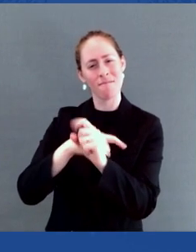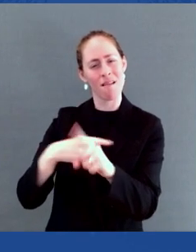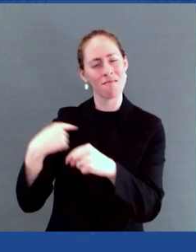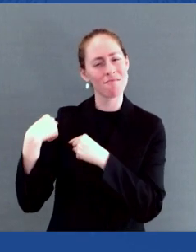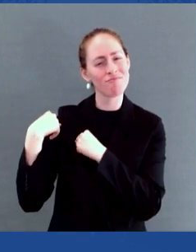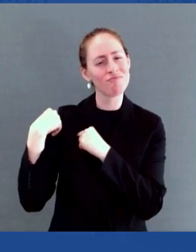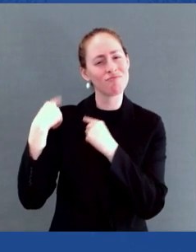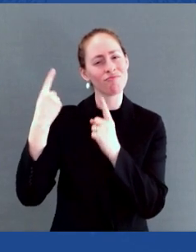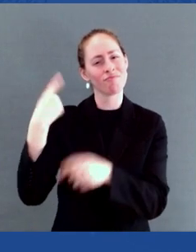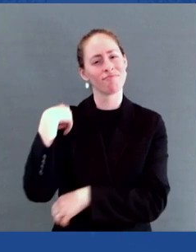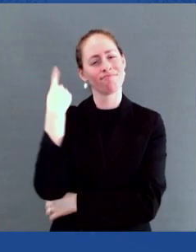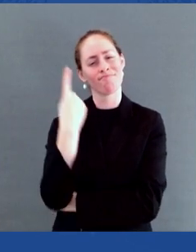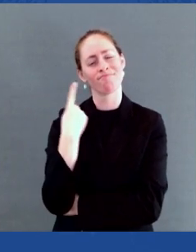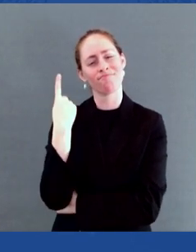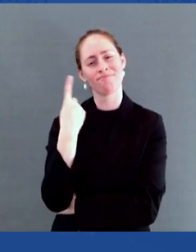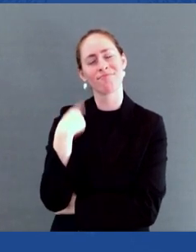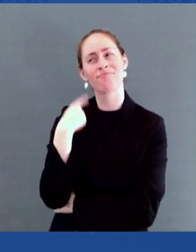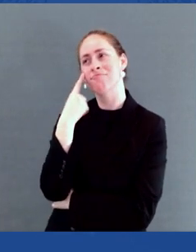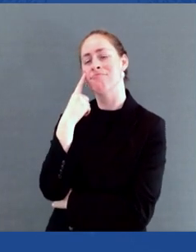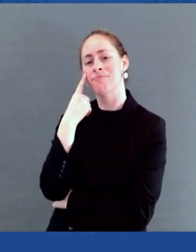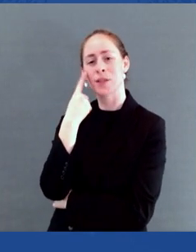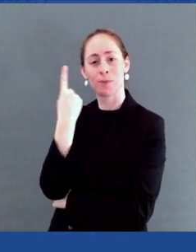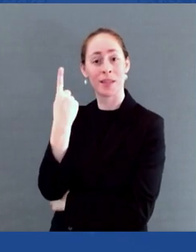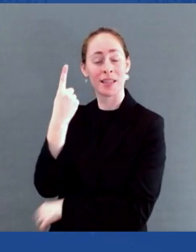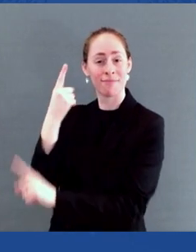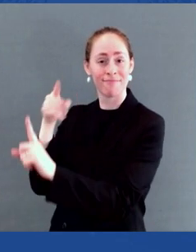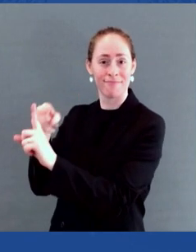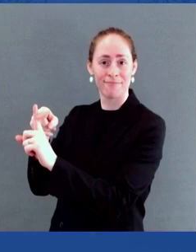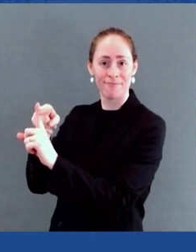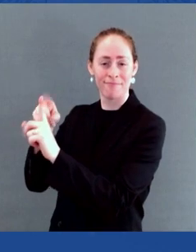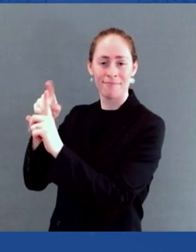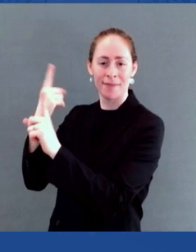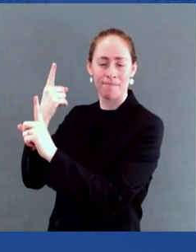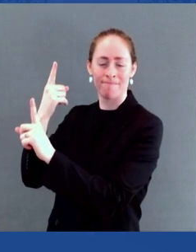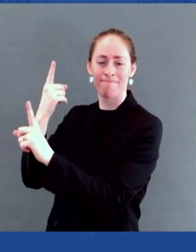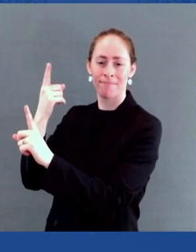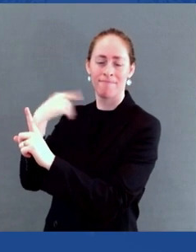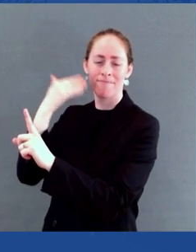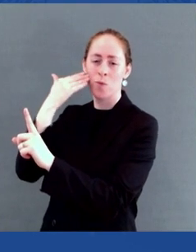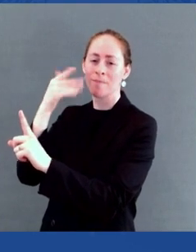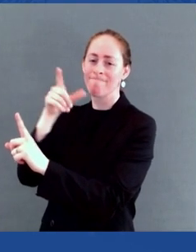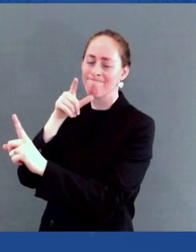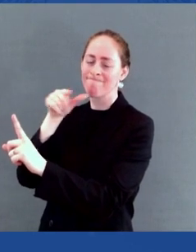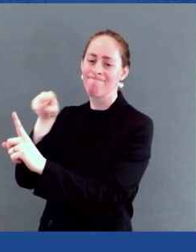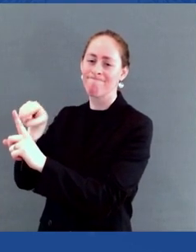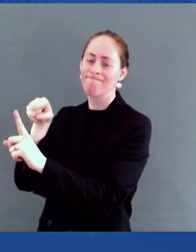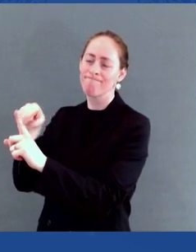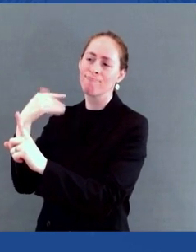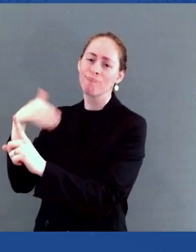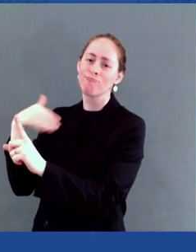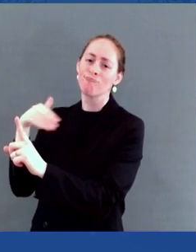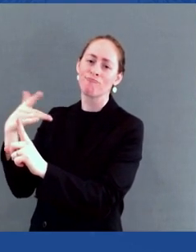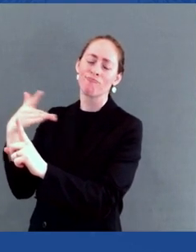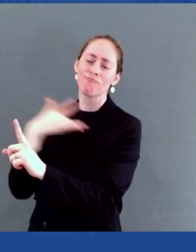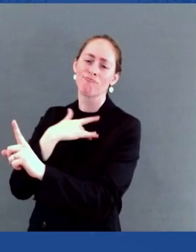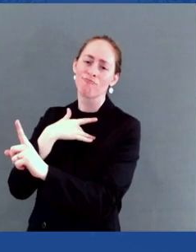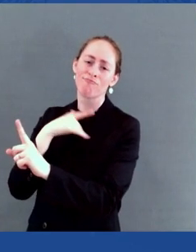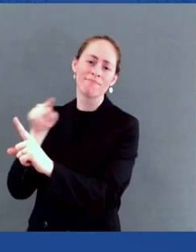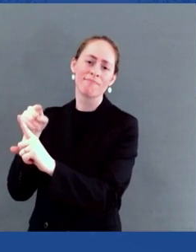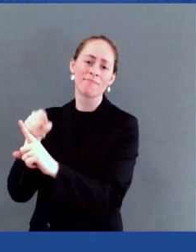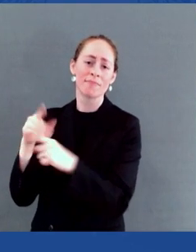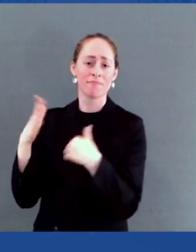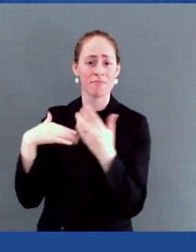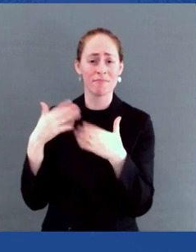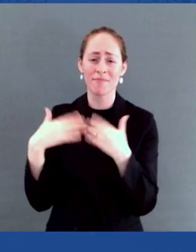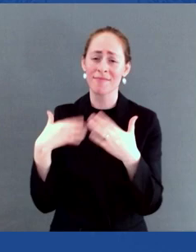years, who has been a champion when it was viewed as political suicide to be a champion,